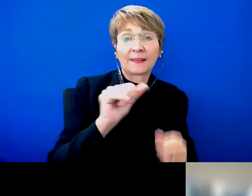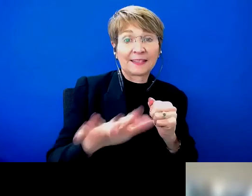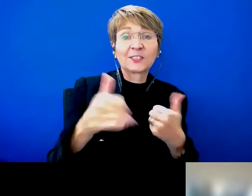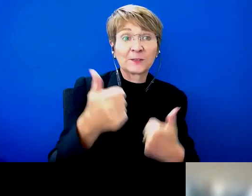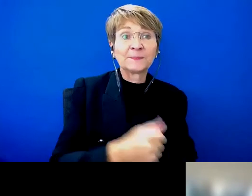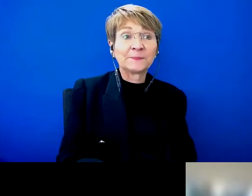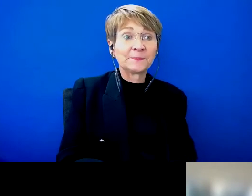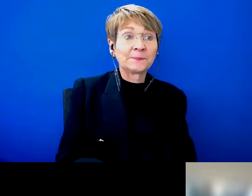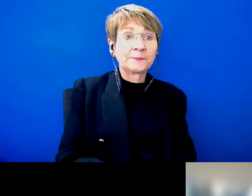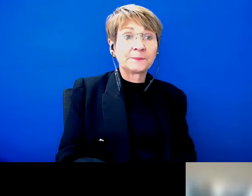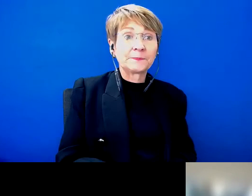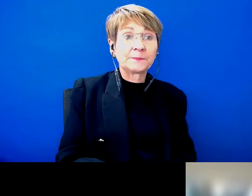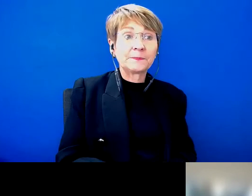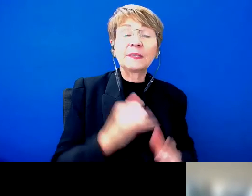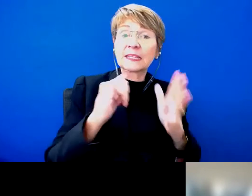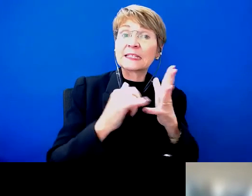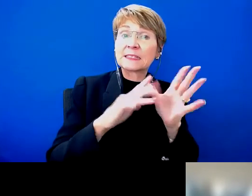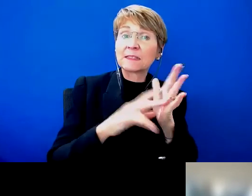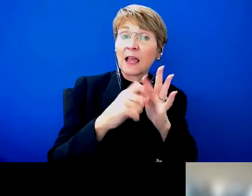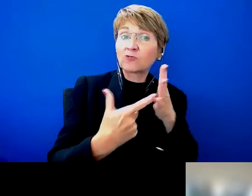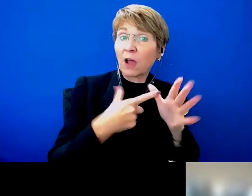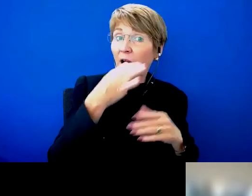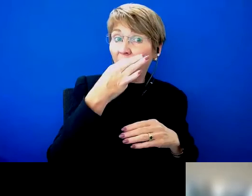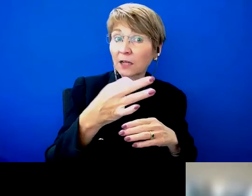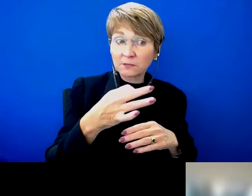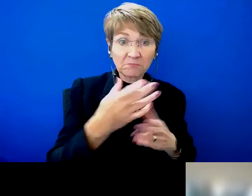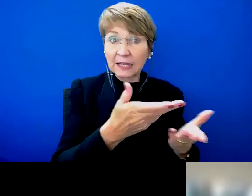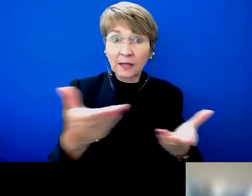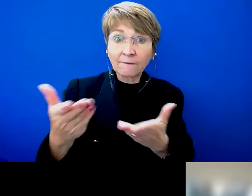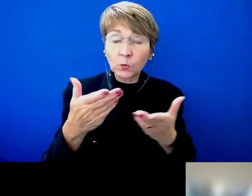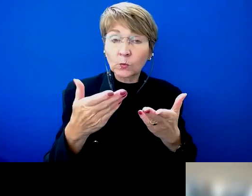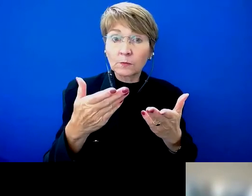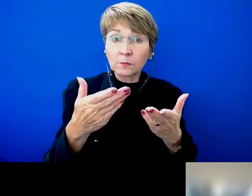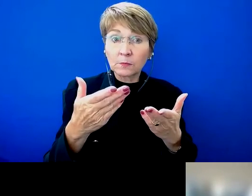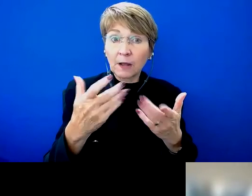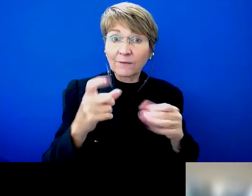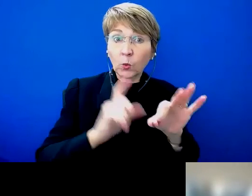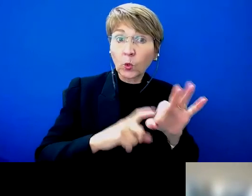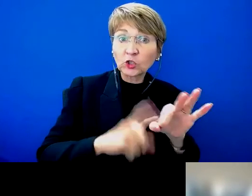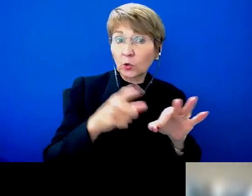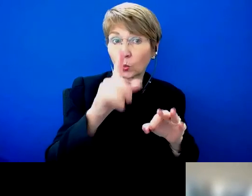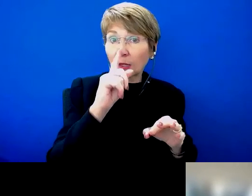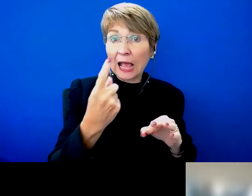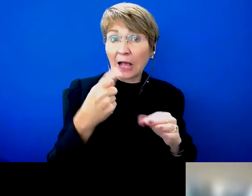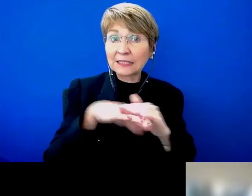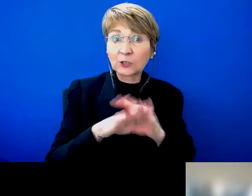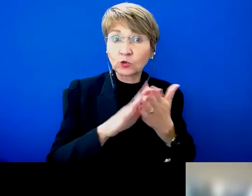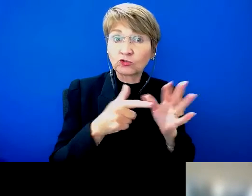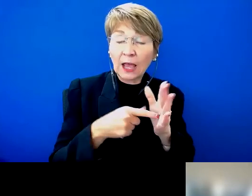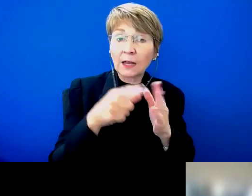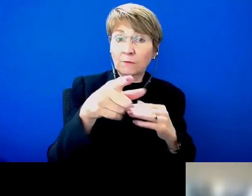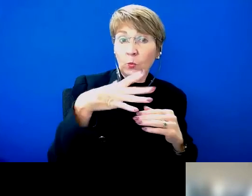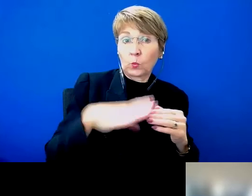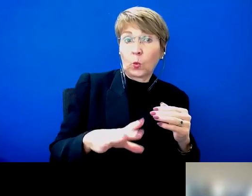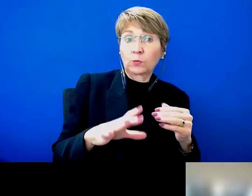Are there any questions from people who aren't able to access the chat? If you want to try taking yourself off